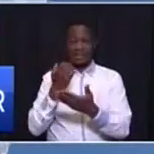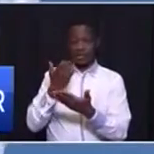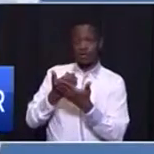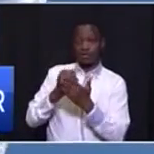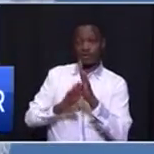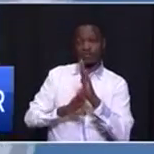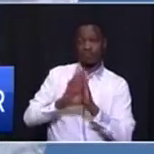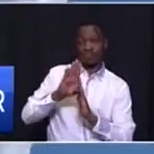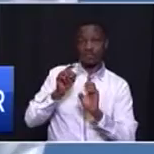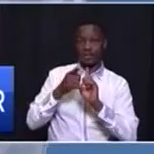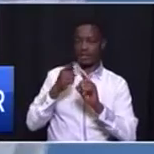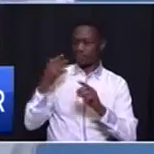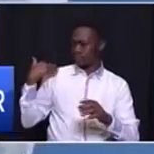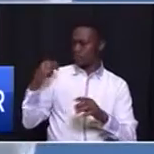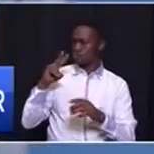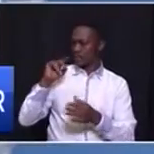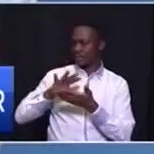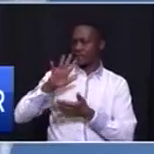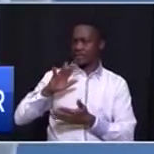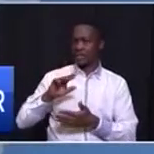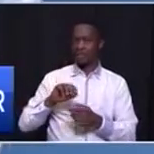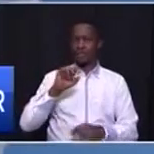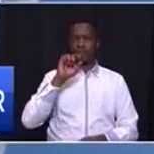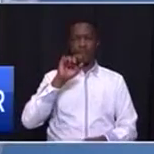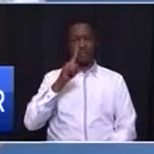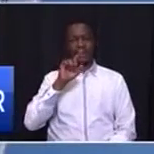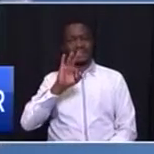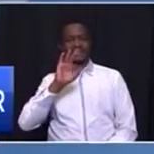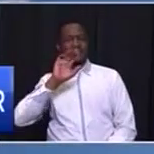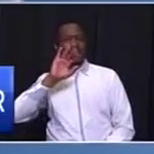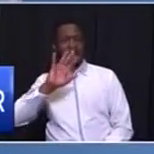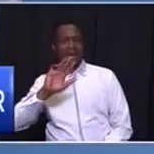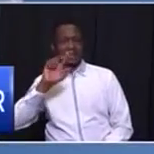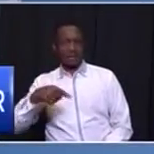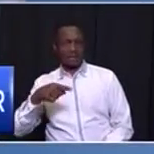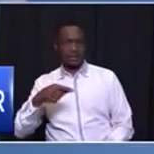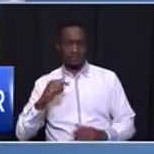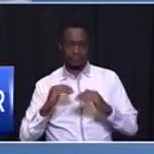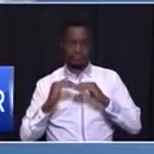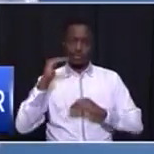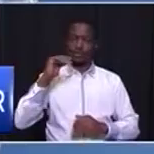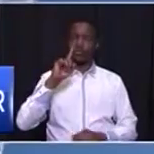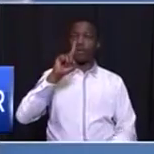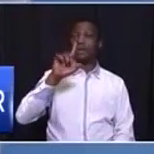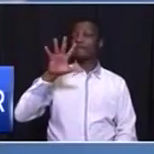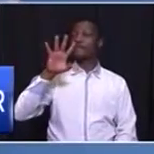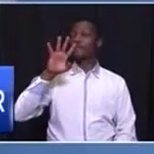in 2015 from 139,100 jobs to 154